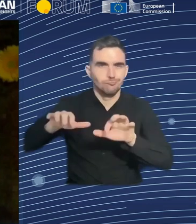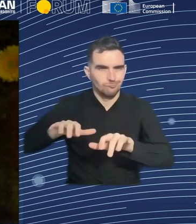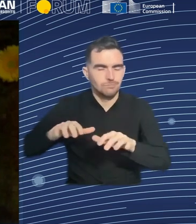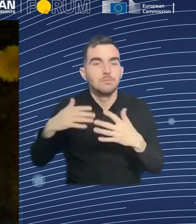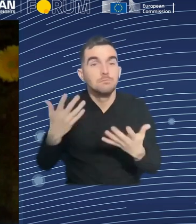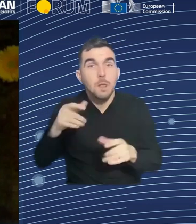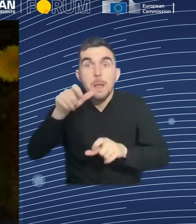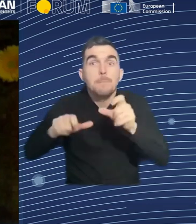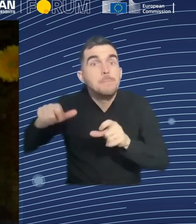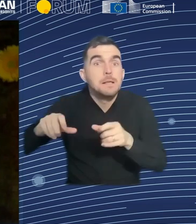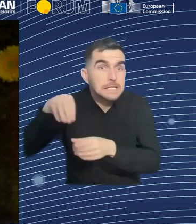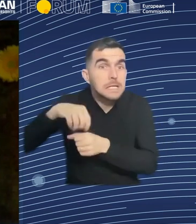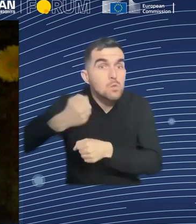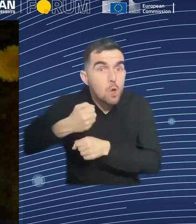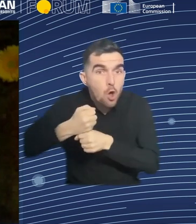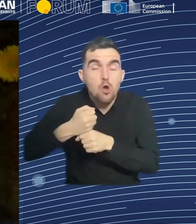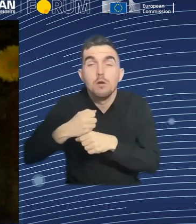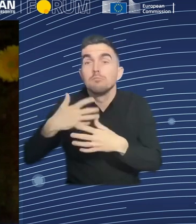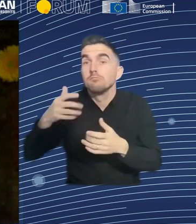and the training providers,